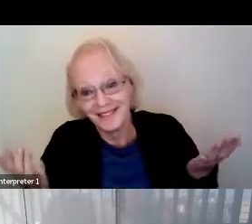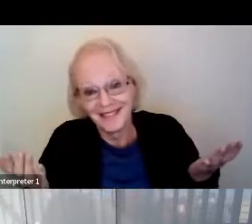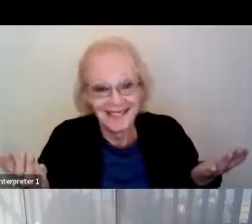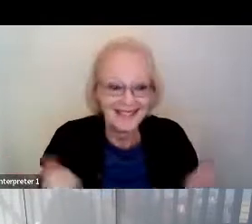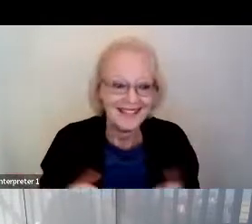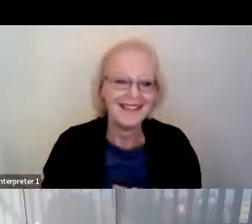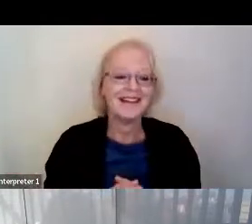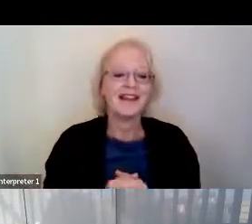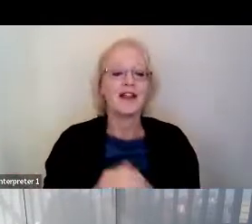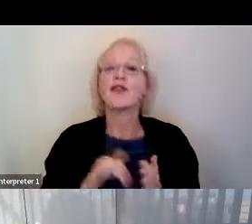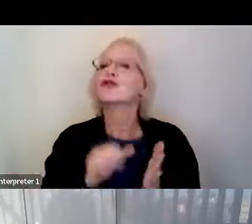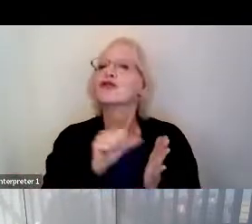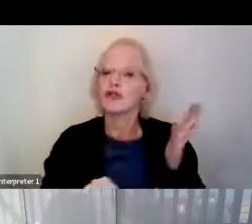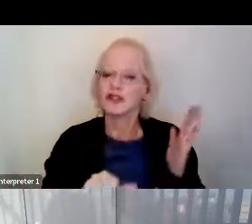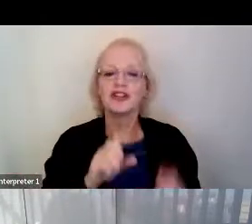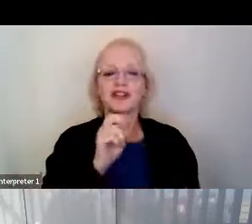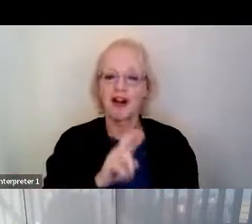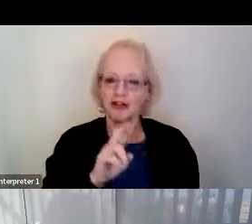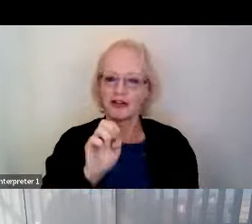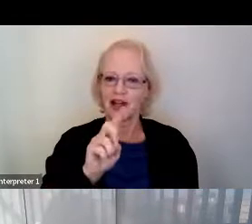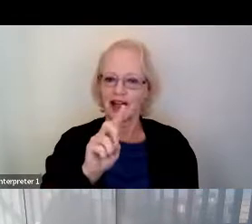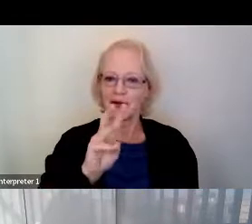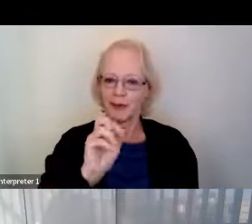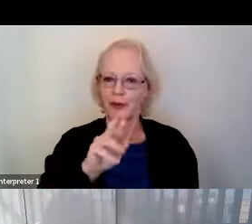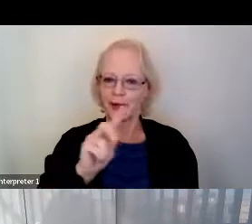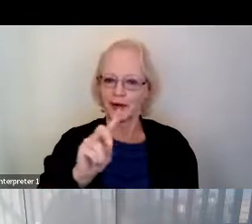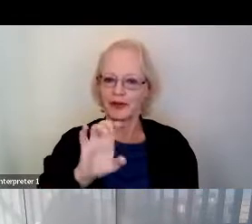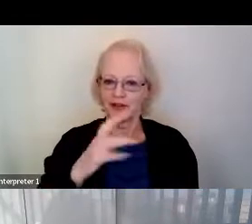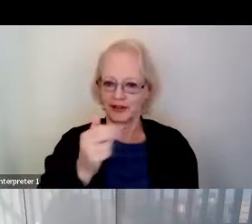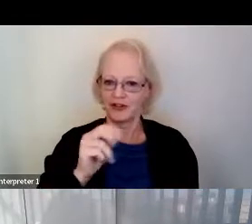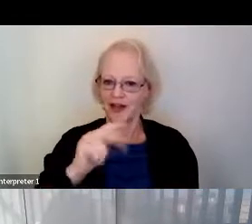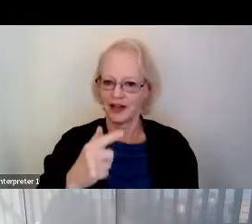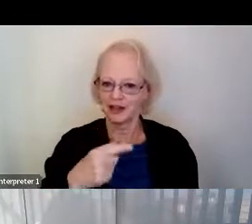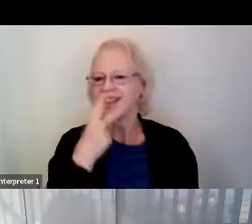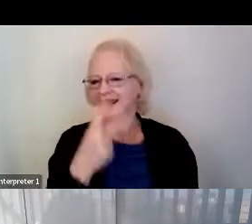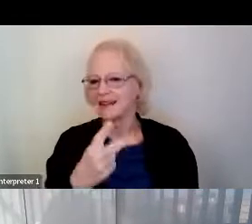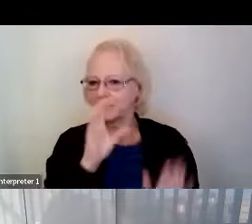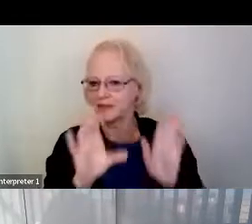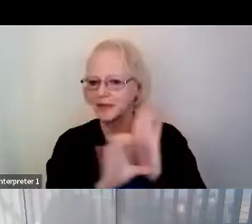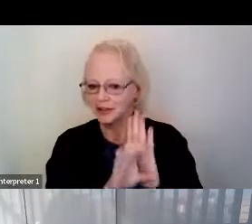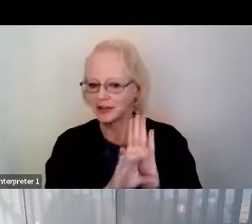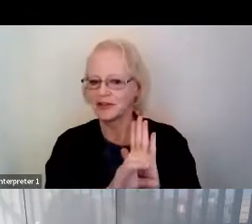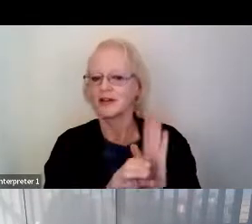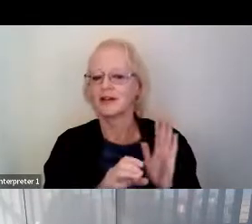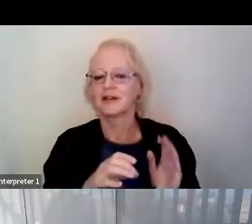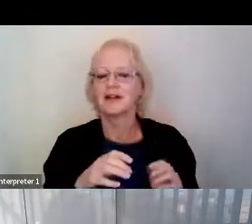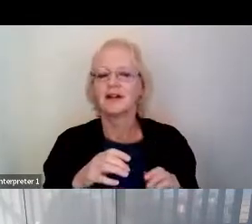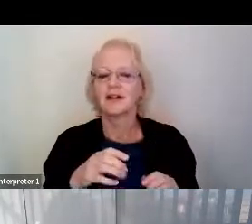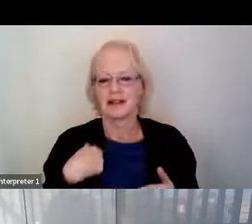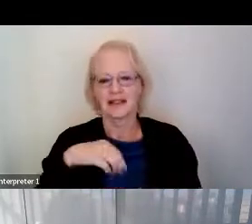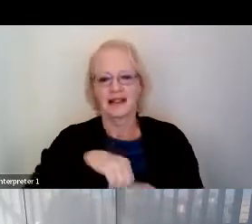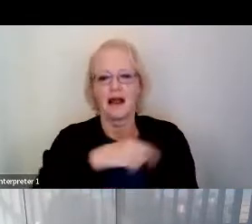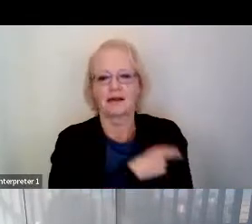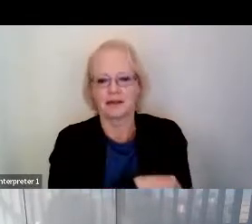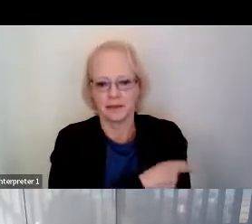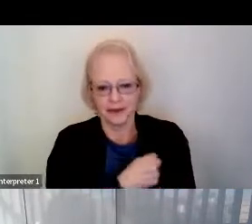The surgeon was Dr. Edward Chang. And you can see here a photo of Pancho in the hospital